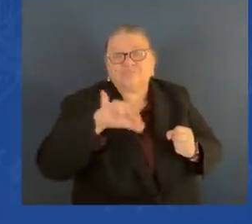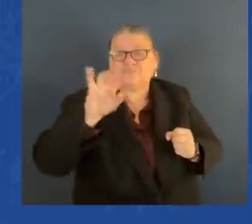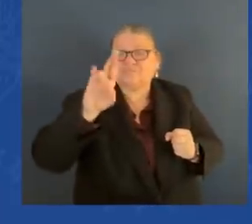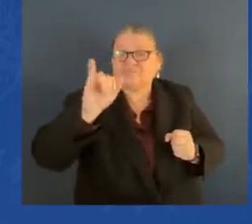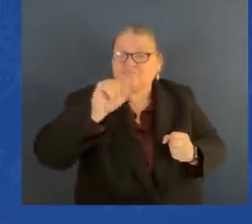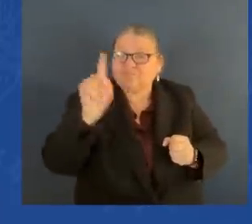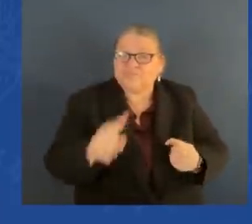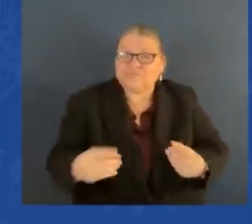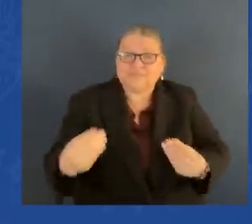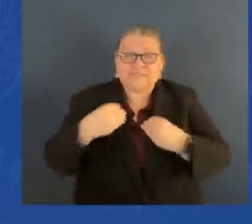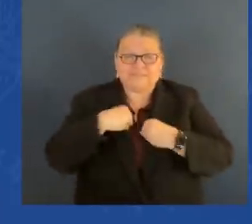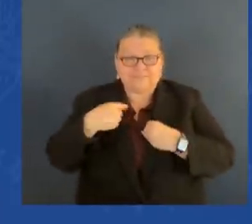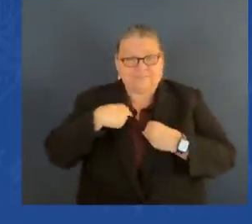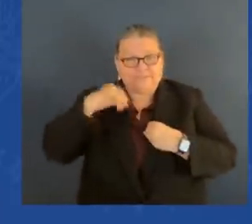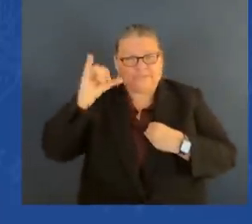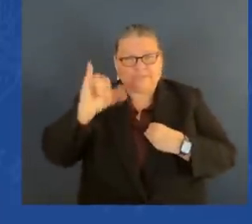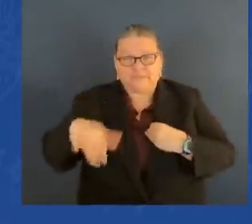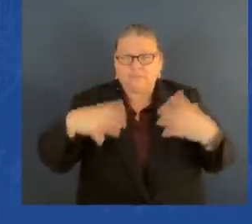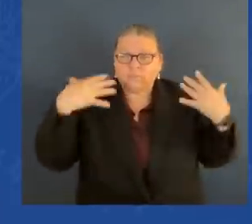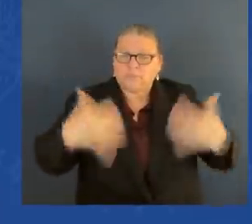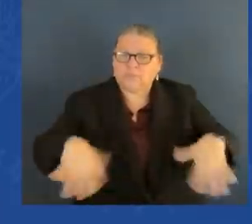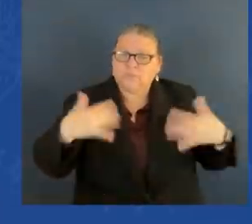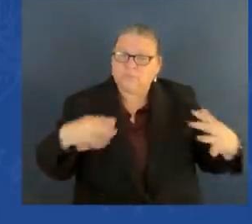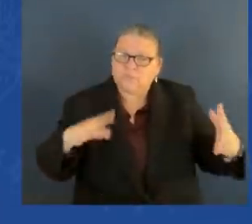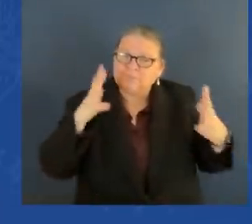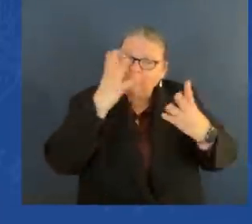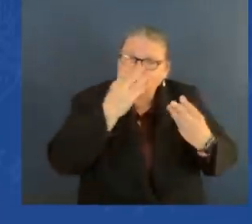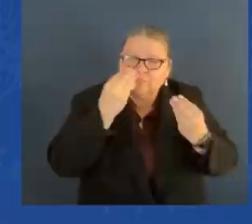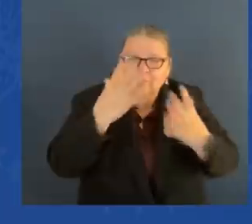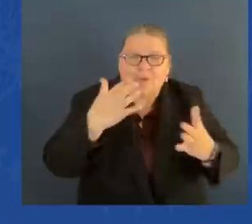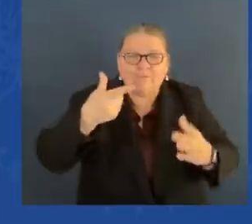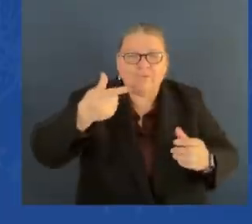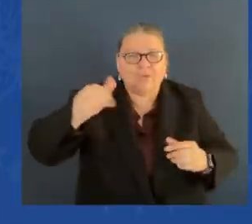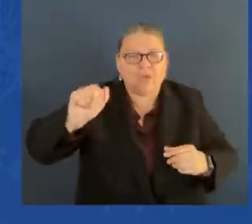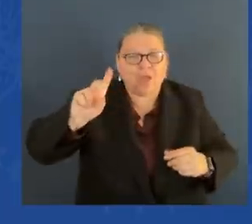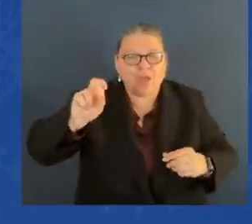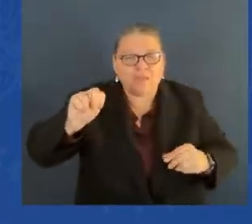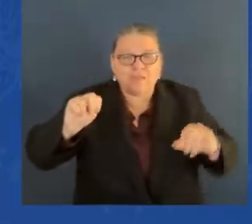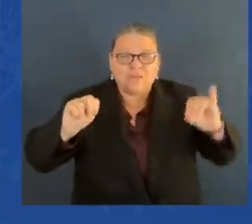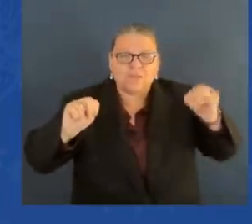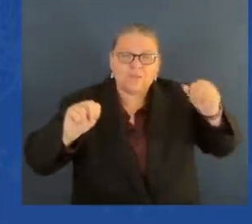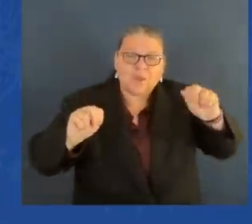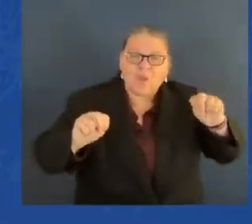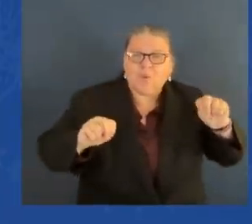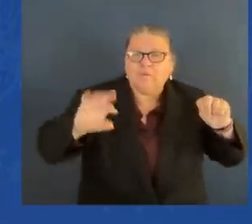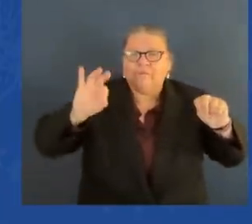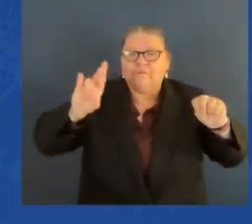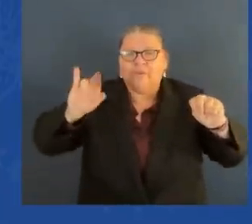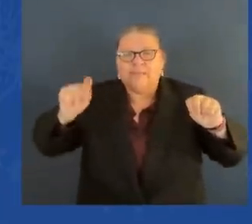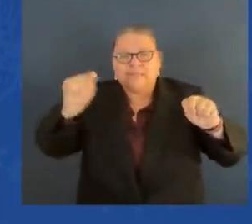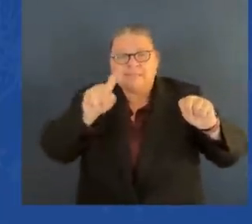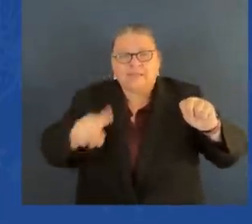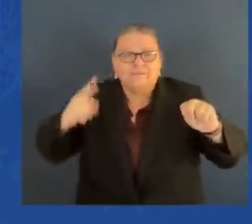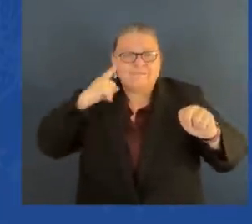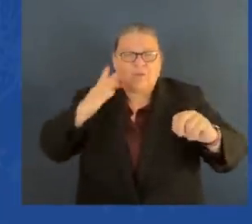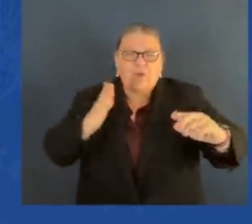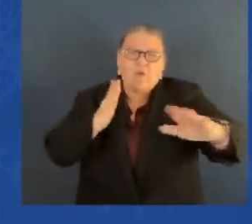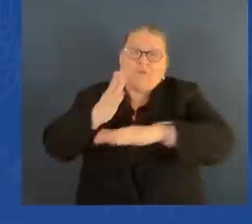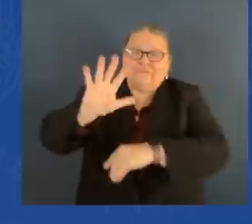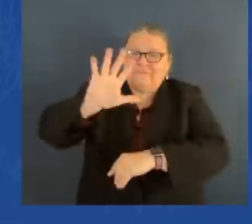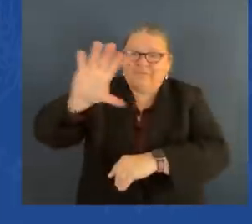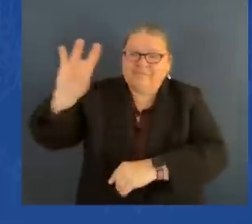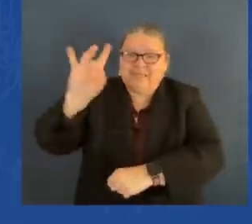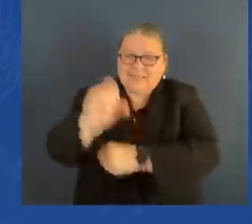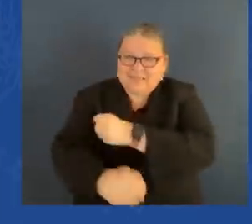extraordinary loves, a love of more than 58 years he spent together with your mom, and a love of